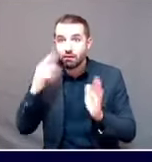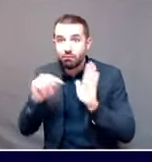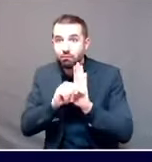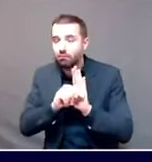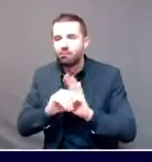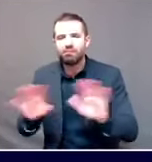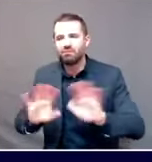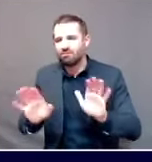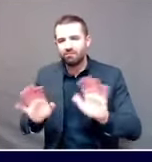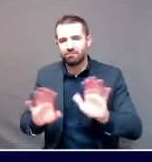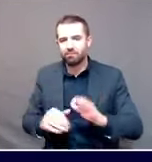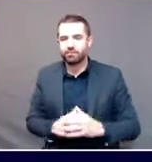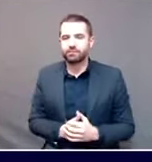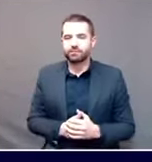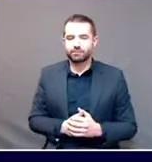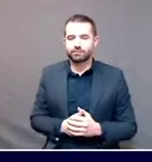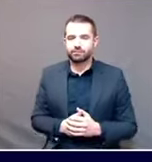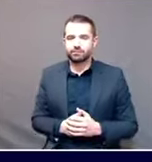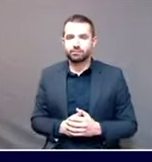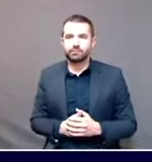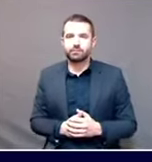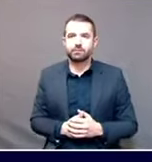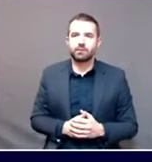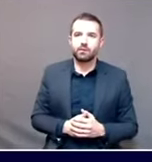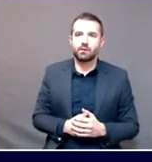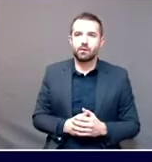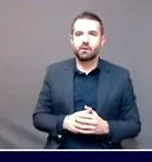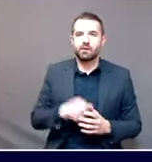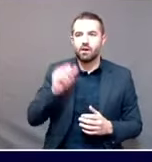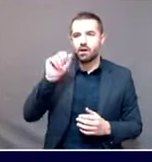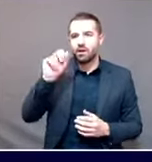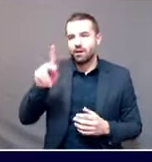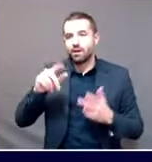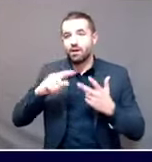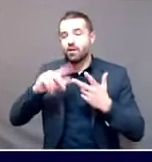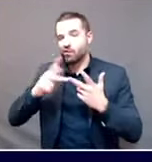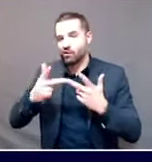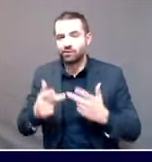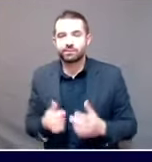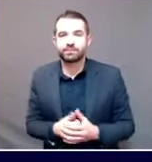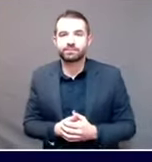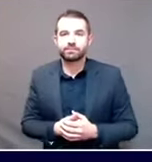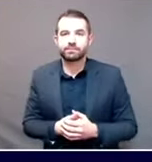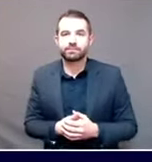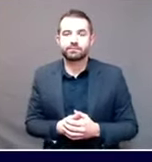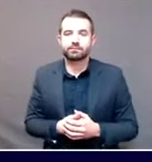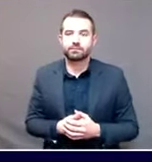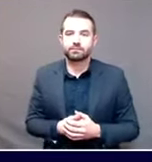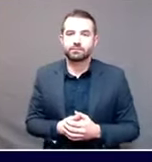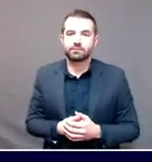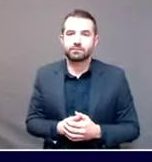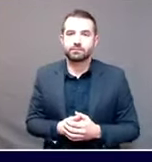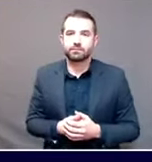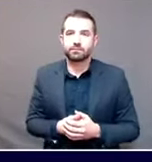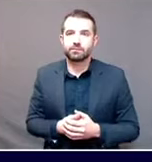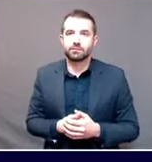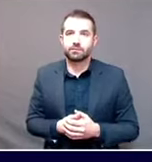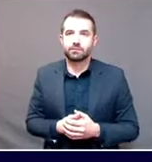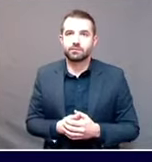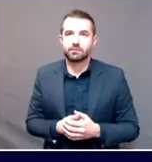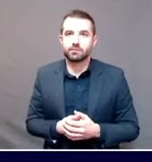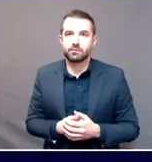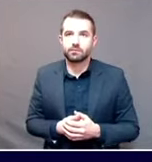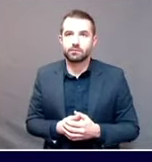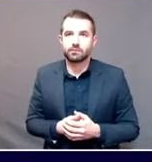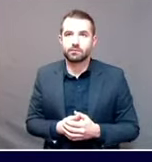follow-up, but just trying to get a third question in here under the wire. Are medical examiners in the state regularly testing people for COVID if they die